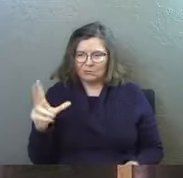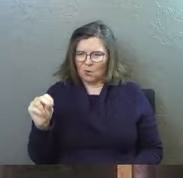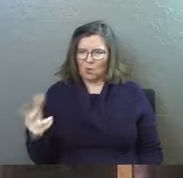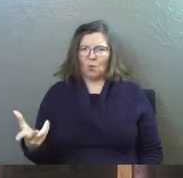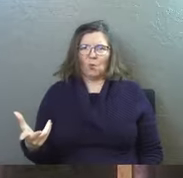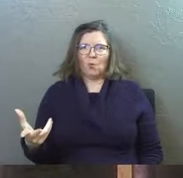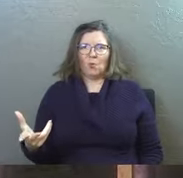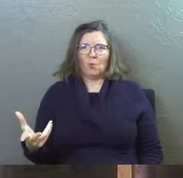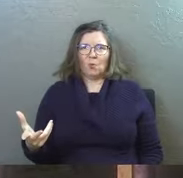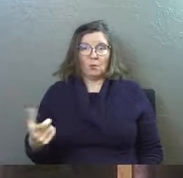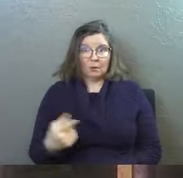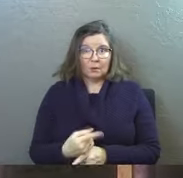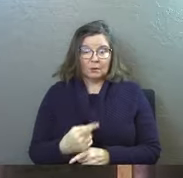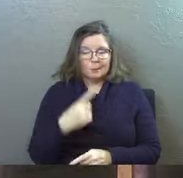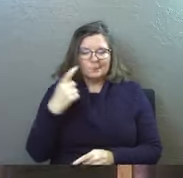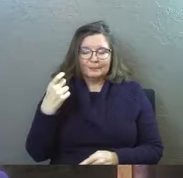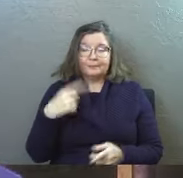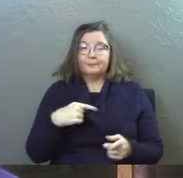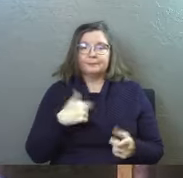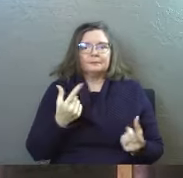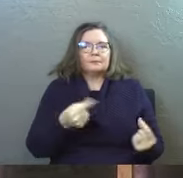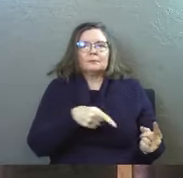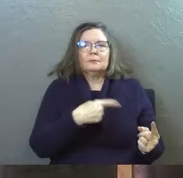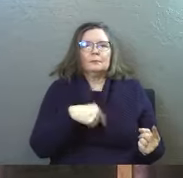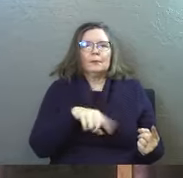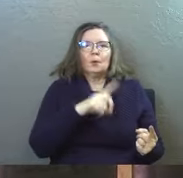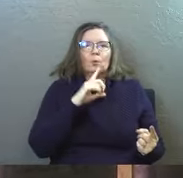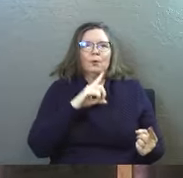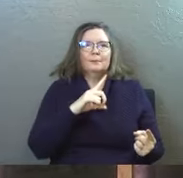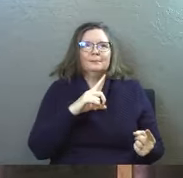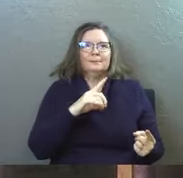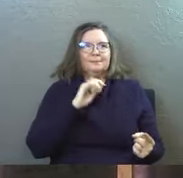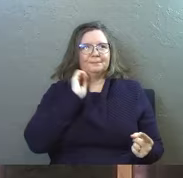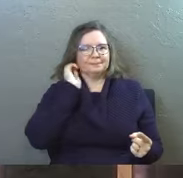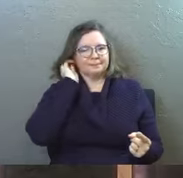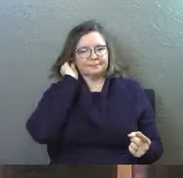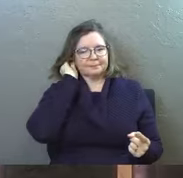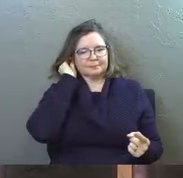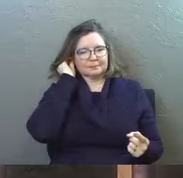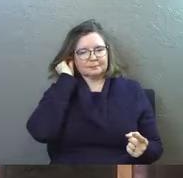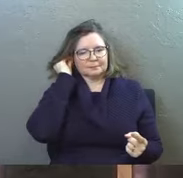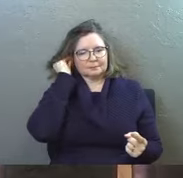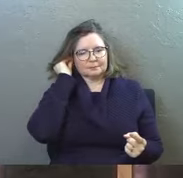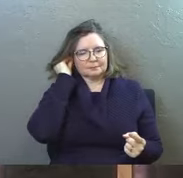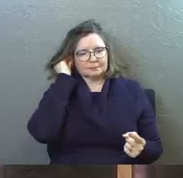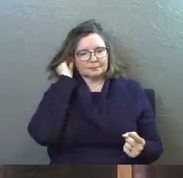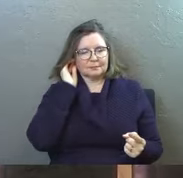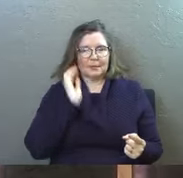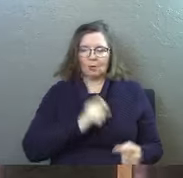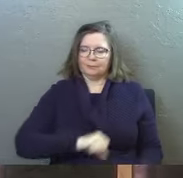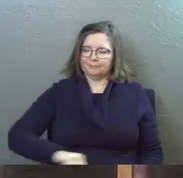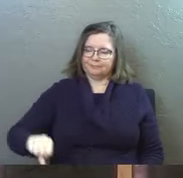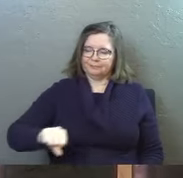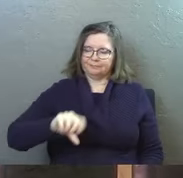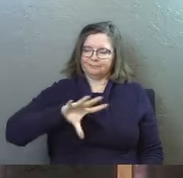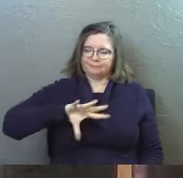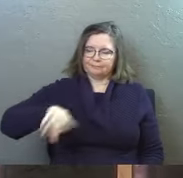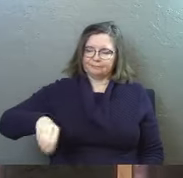no right because what were they doing they were they were shutting you out